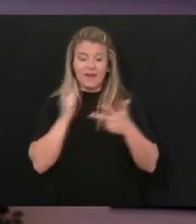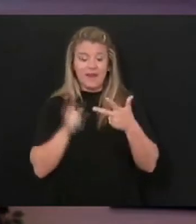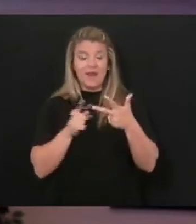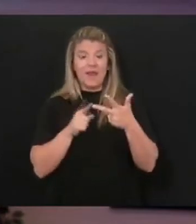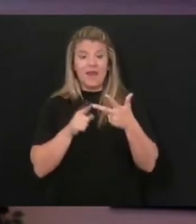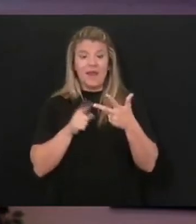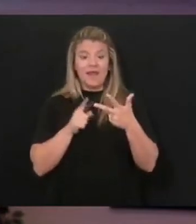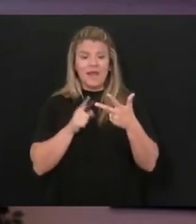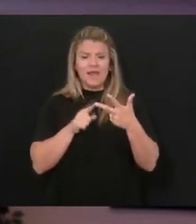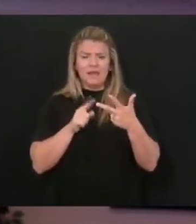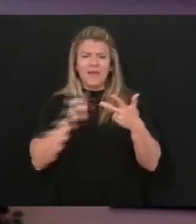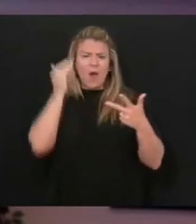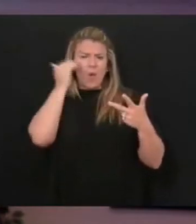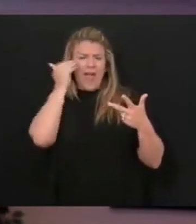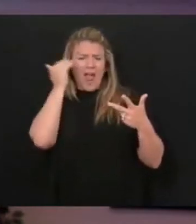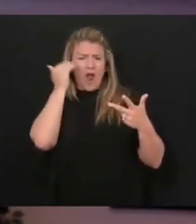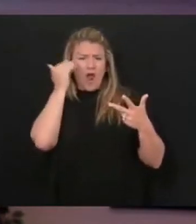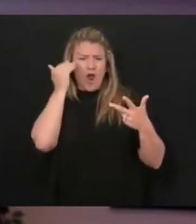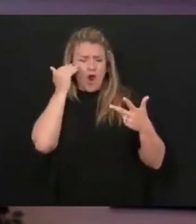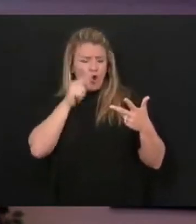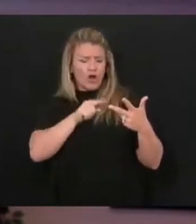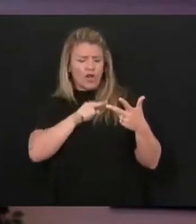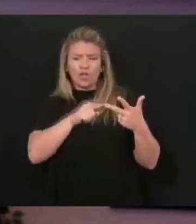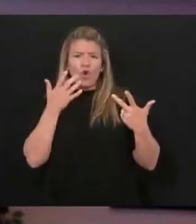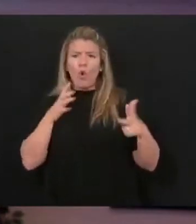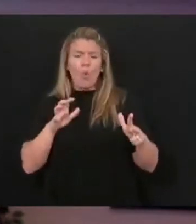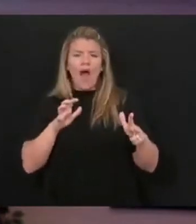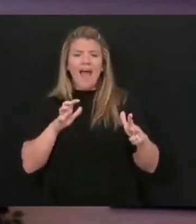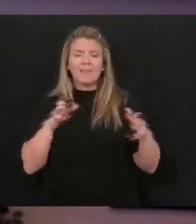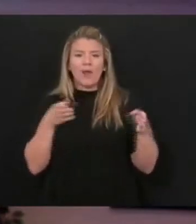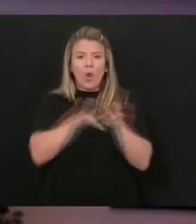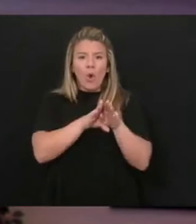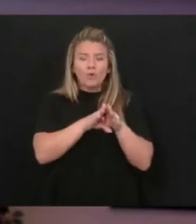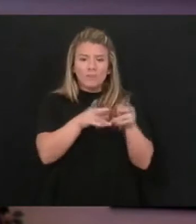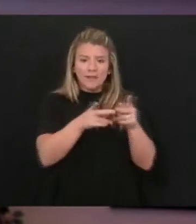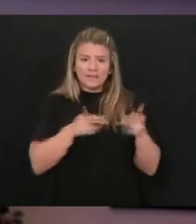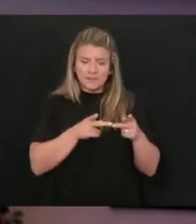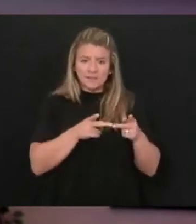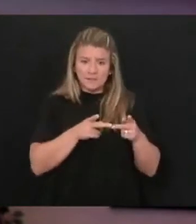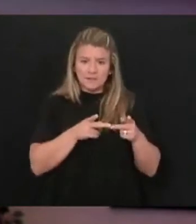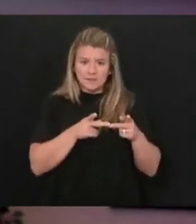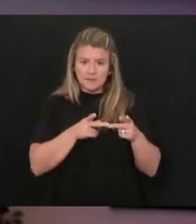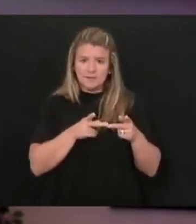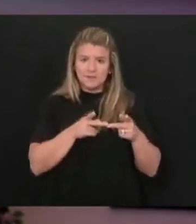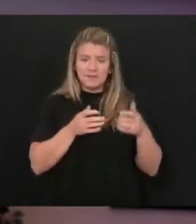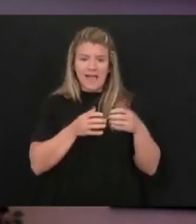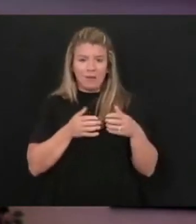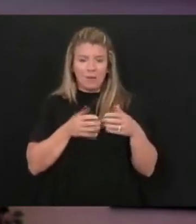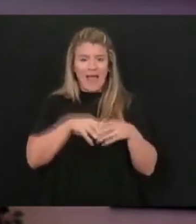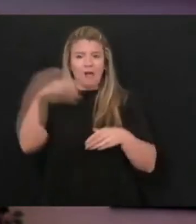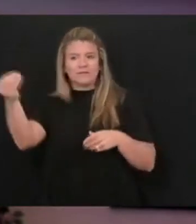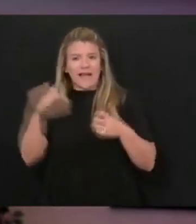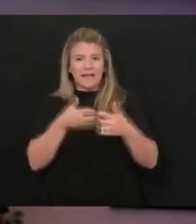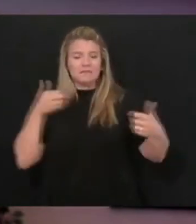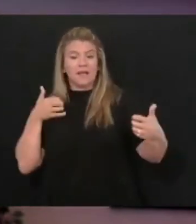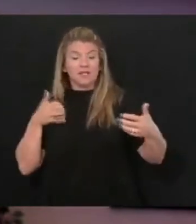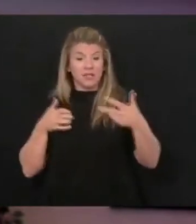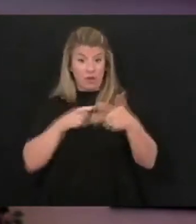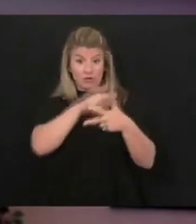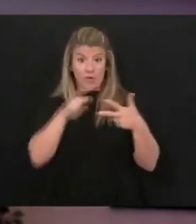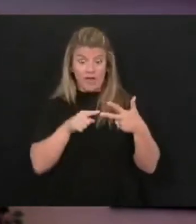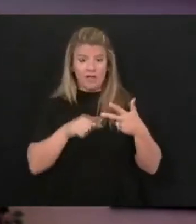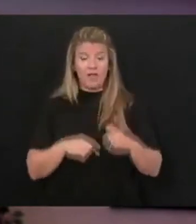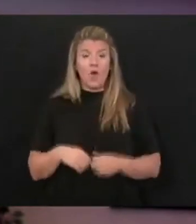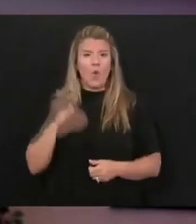cognizant of trying to avoid closed spaces. We know from all of the research that's come out, and many people have said, boy,